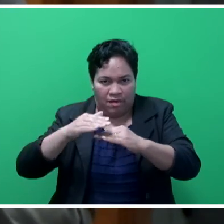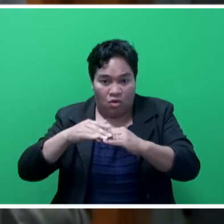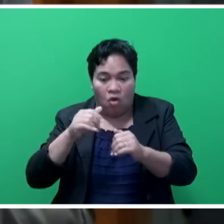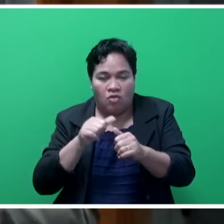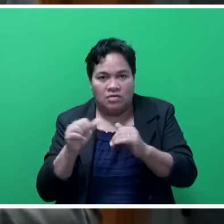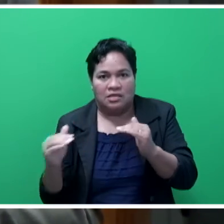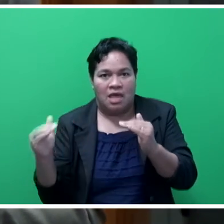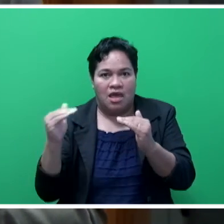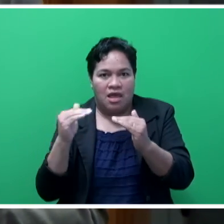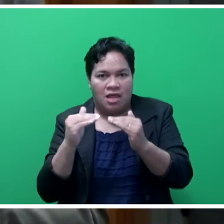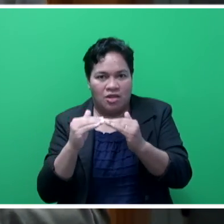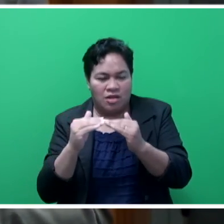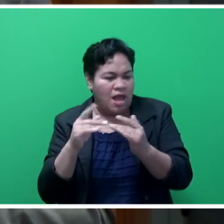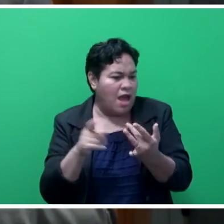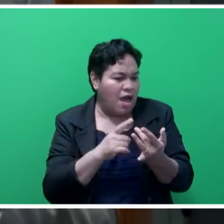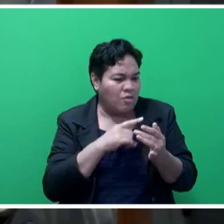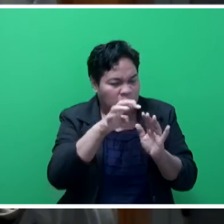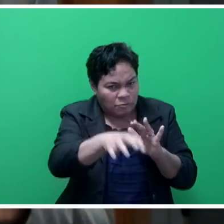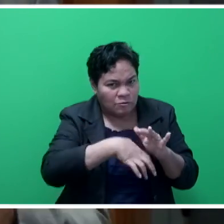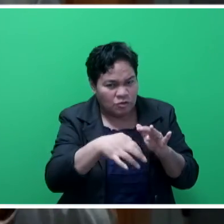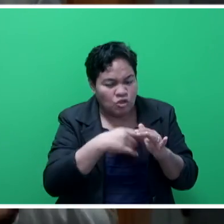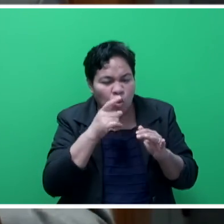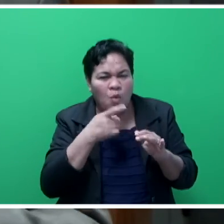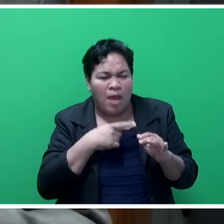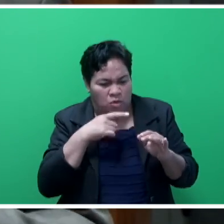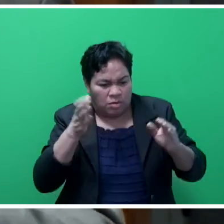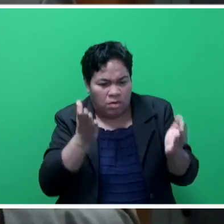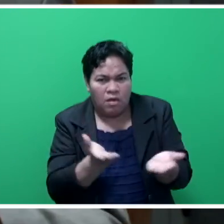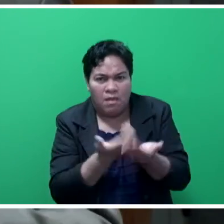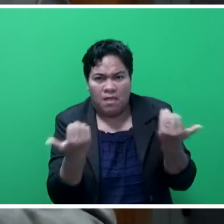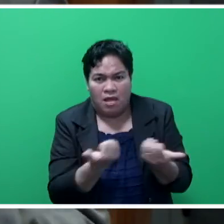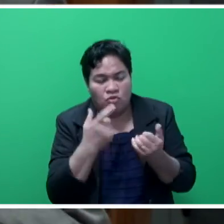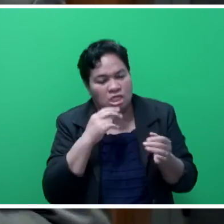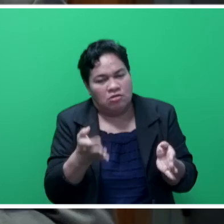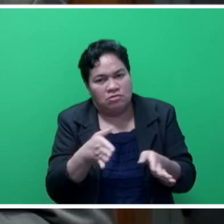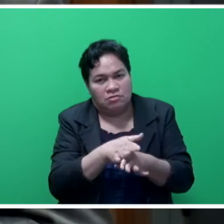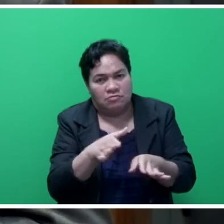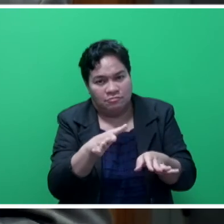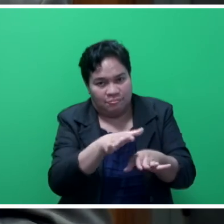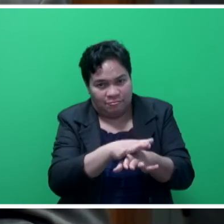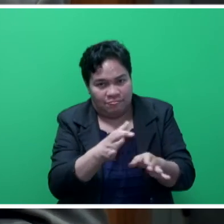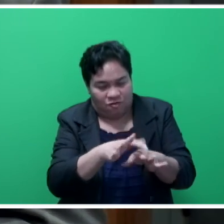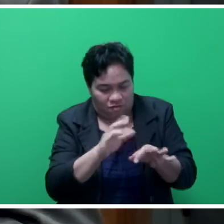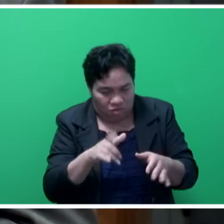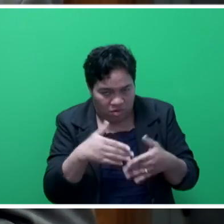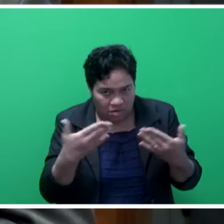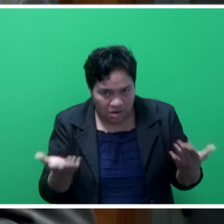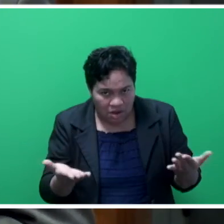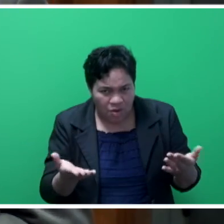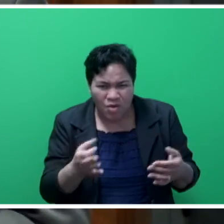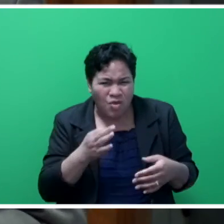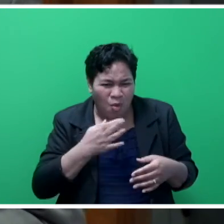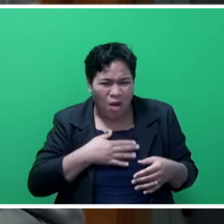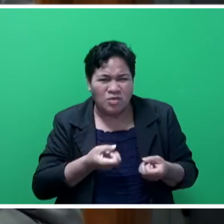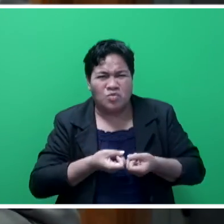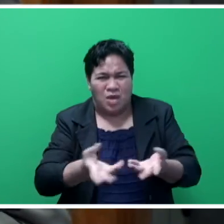we can remove all the potholes. So, Mr. Spitzer, in the meantime, while the potholes that are there, as much as possible, we don't want to keep on